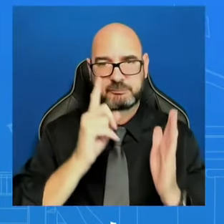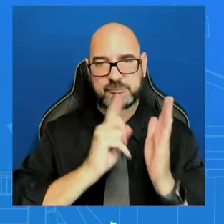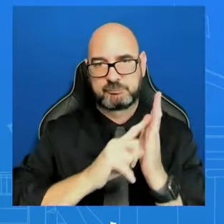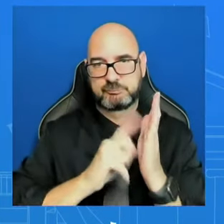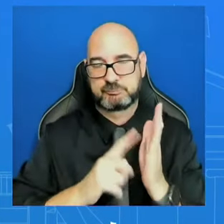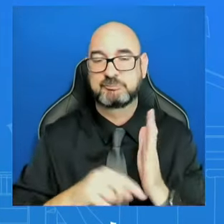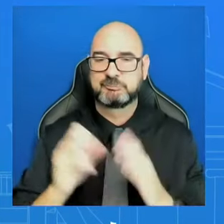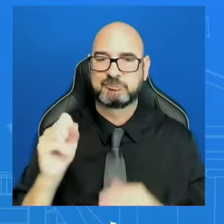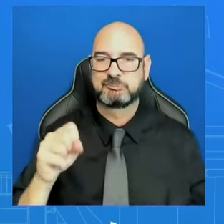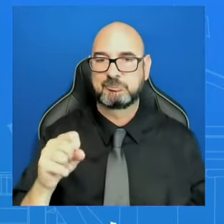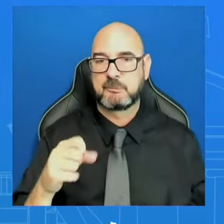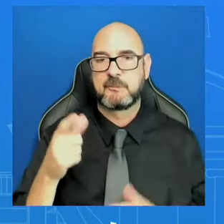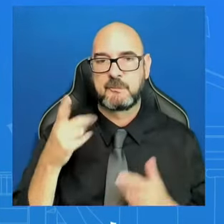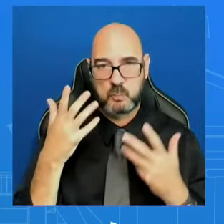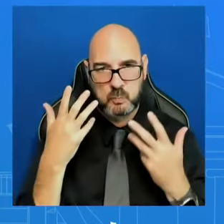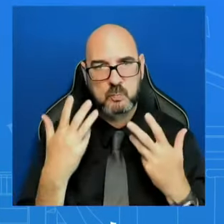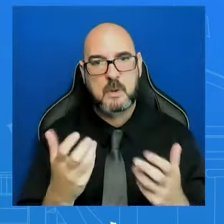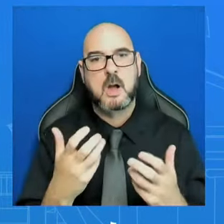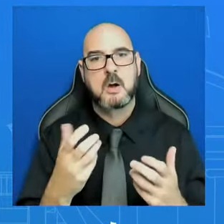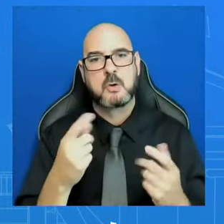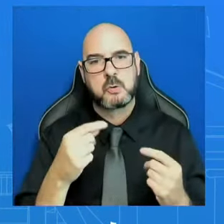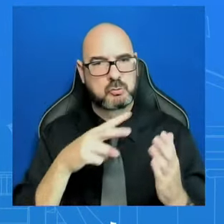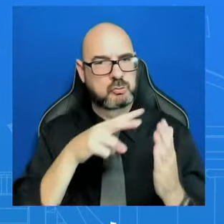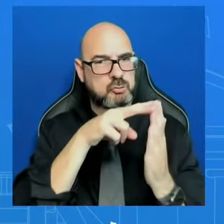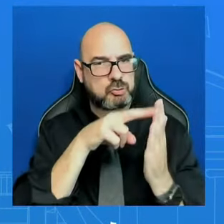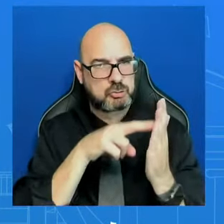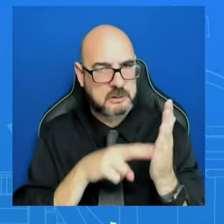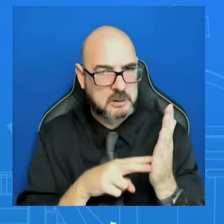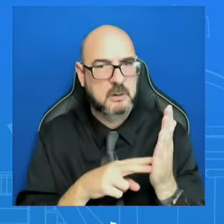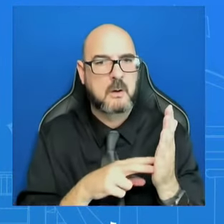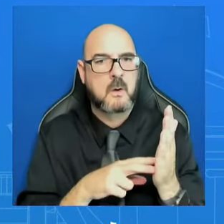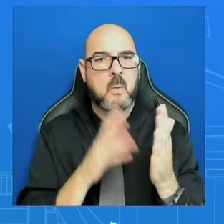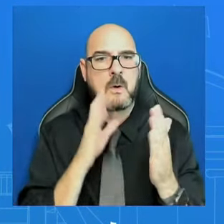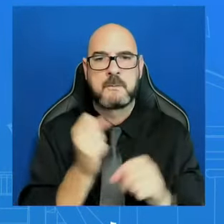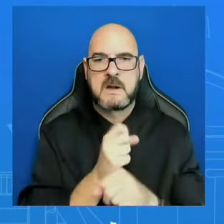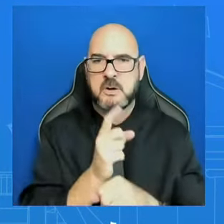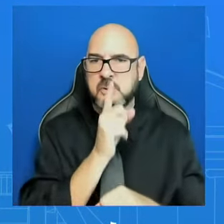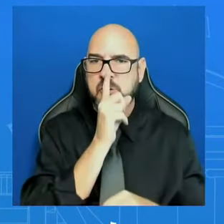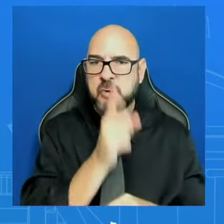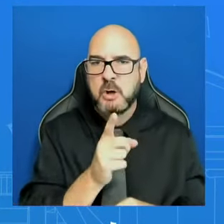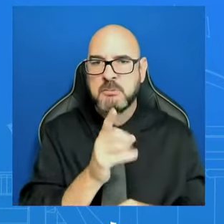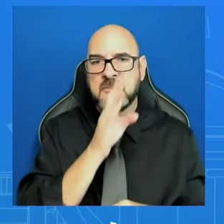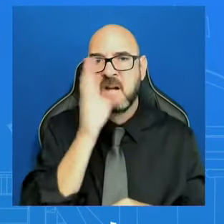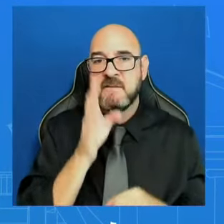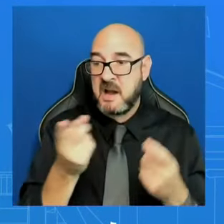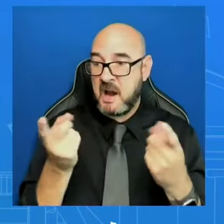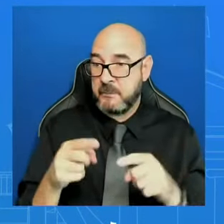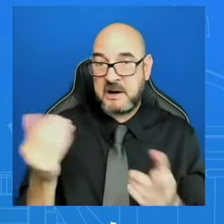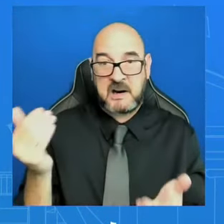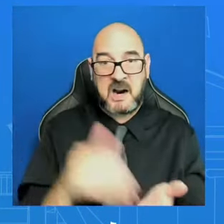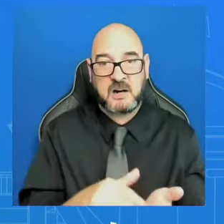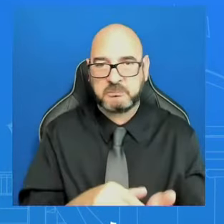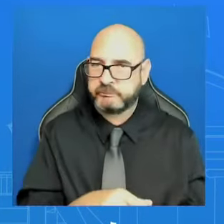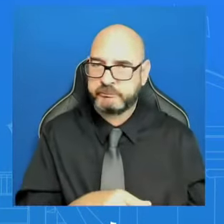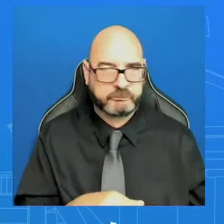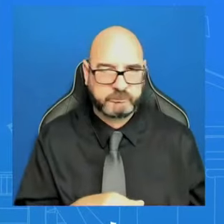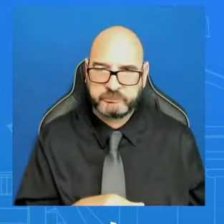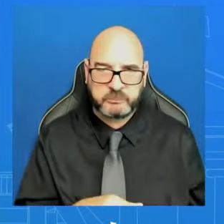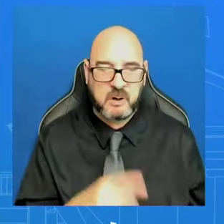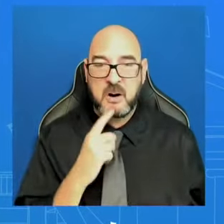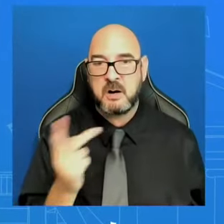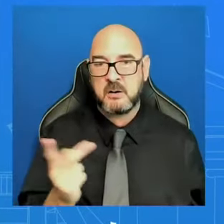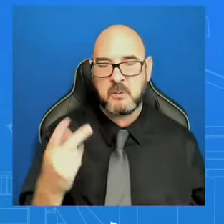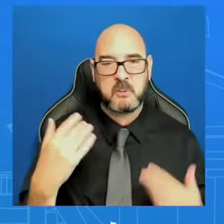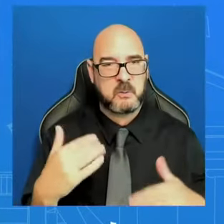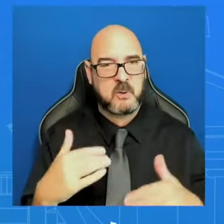that, you know, he would take appropriate actions to make sure something like that couldn't happen again. I mean, they did. Obviously, they talked about it, of course. But did